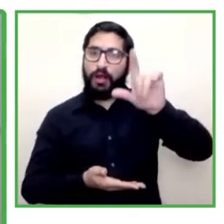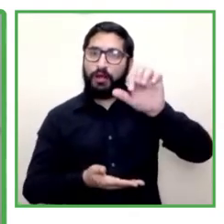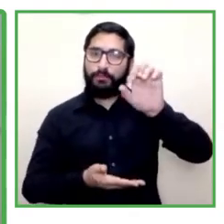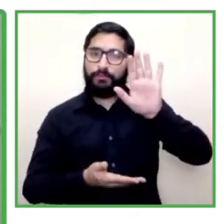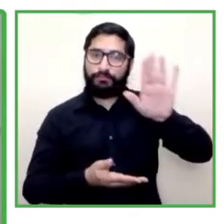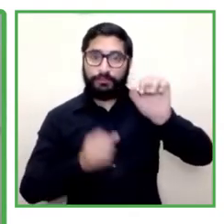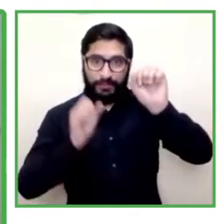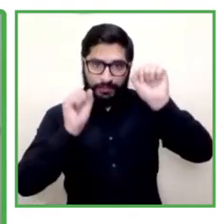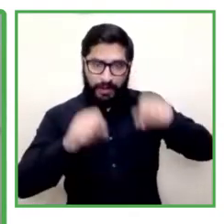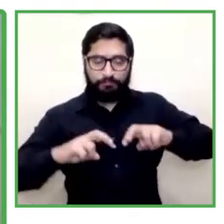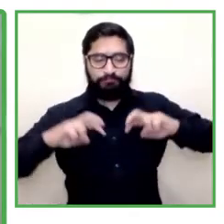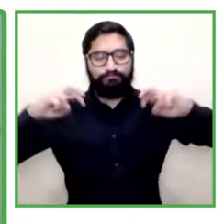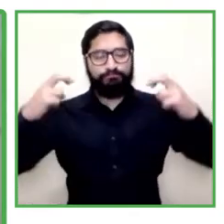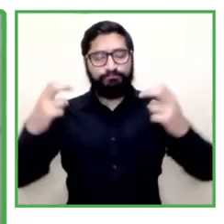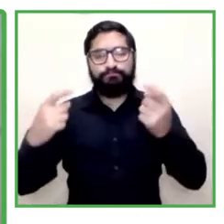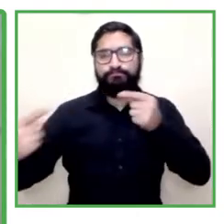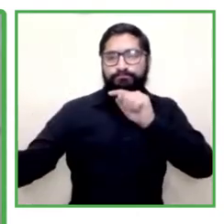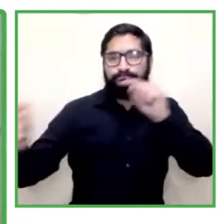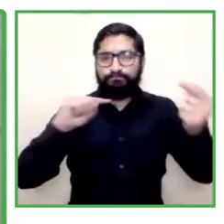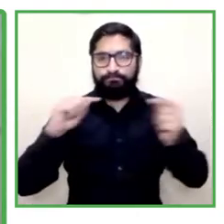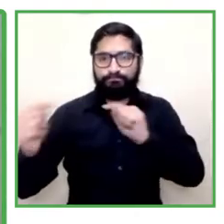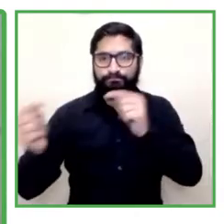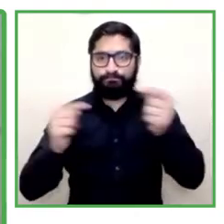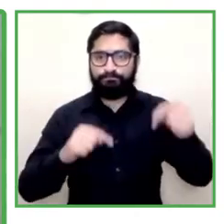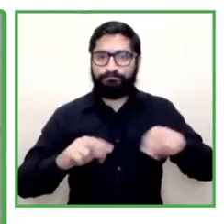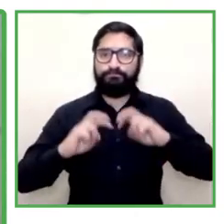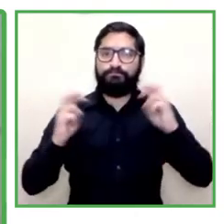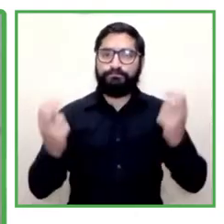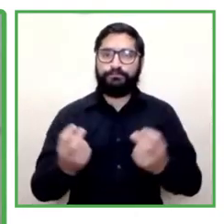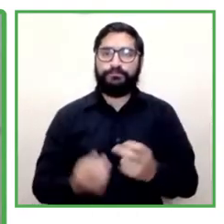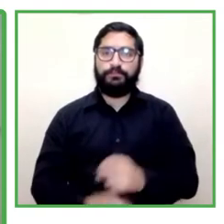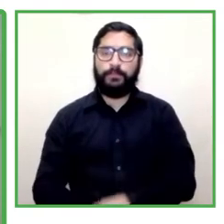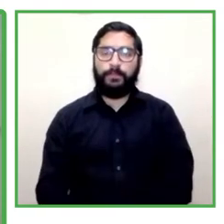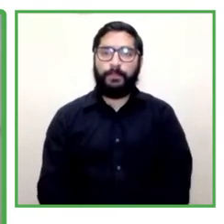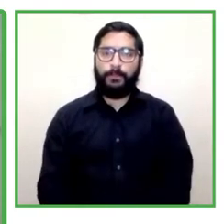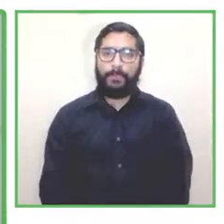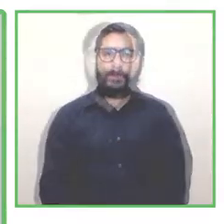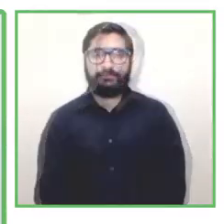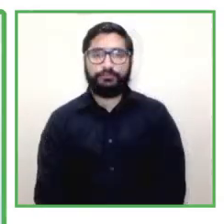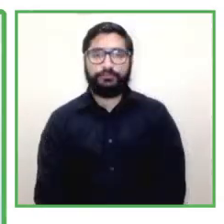with disabilities through a specialized model the floor is all yours